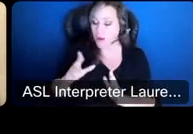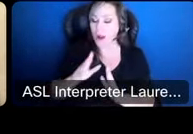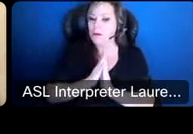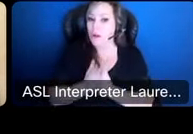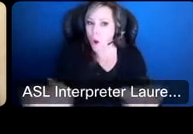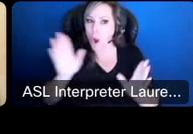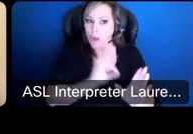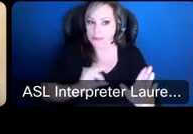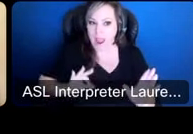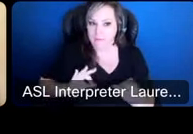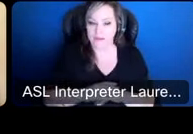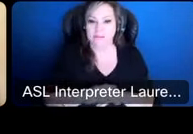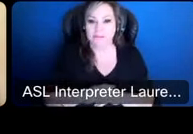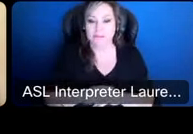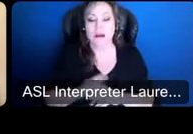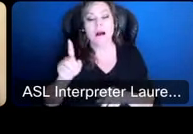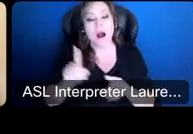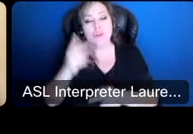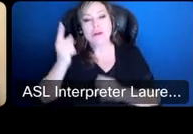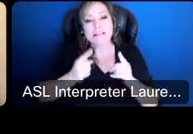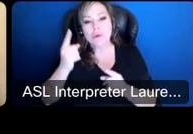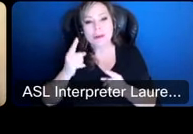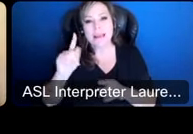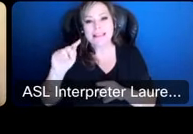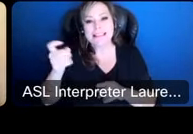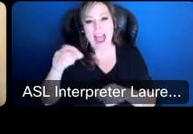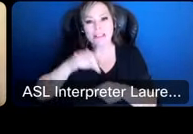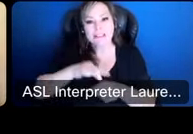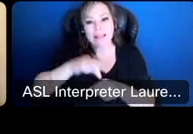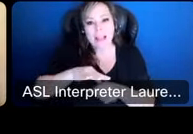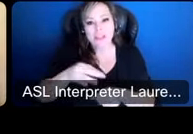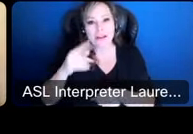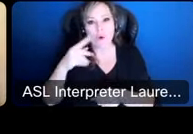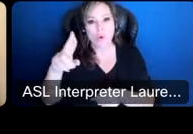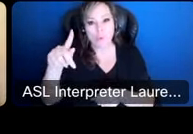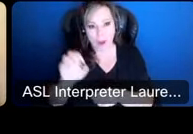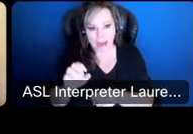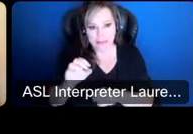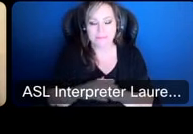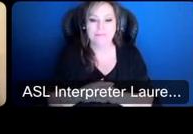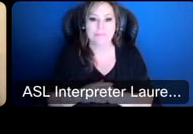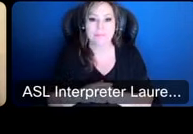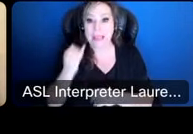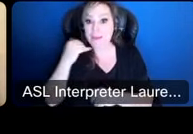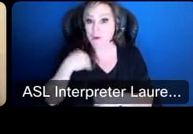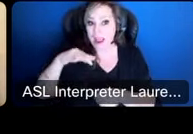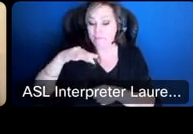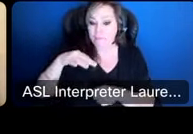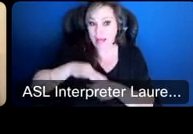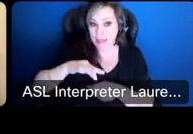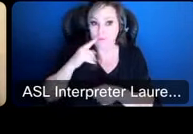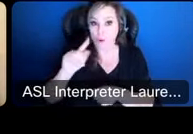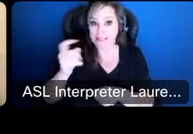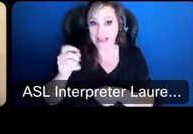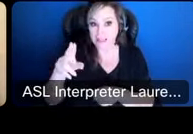we're also considering a tax rate election and we'll talk a little bit about what that means though but if we have the tax rate election then